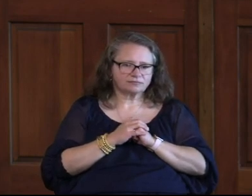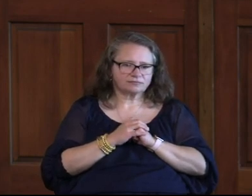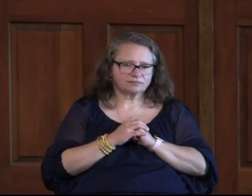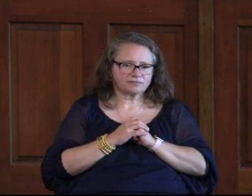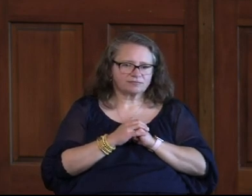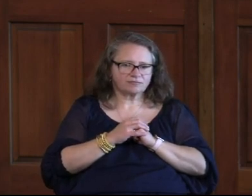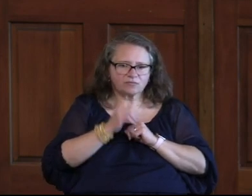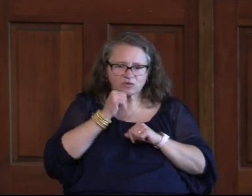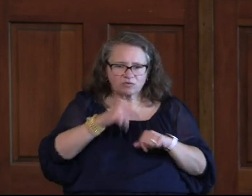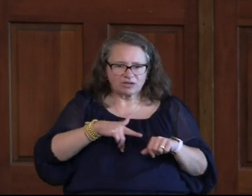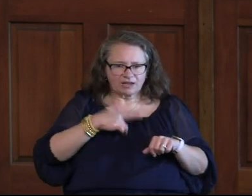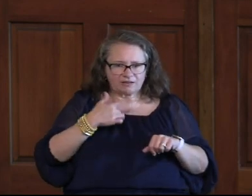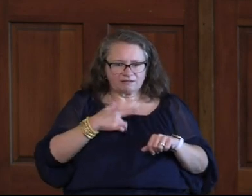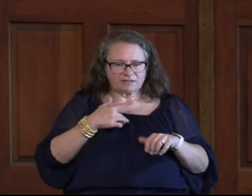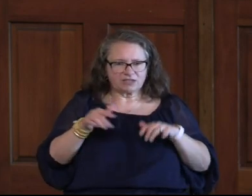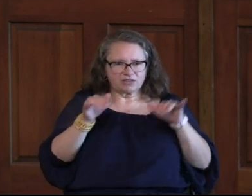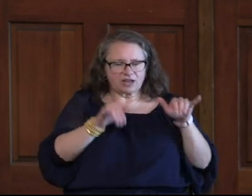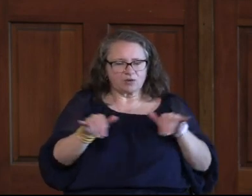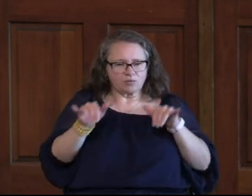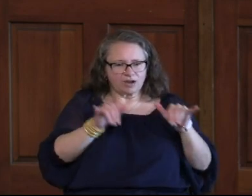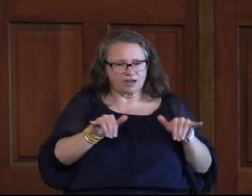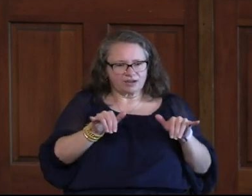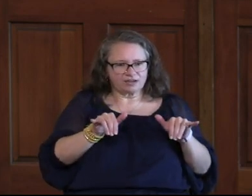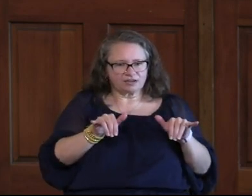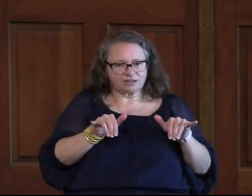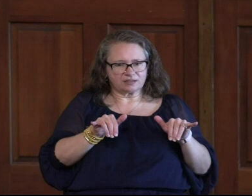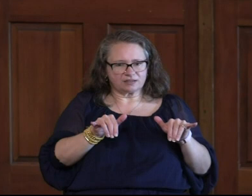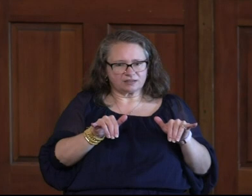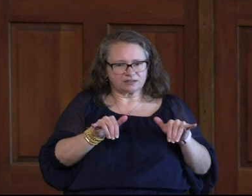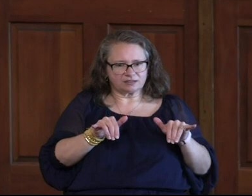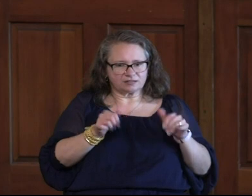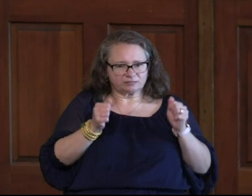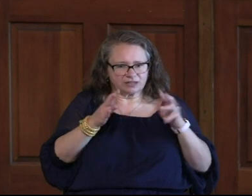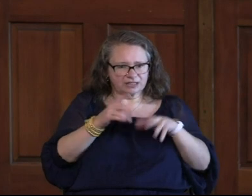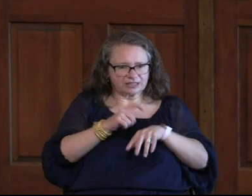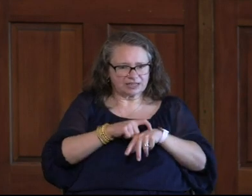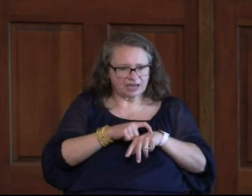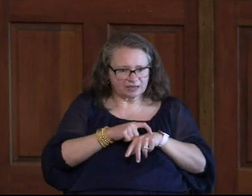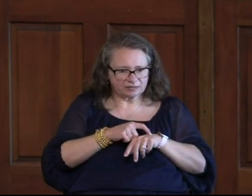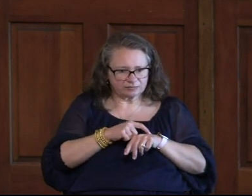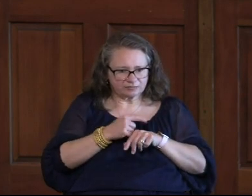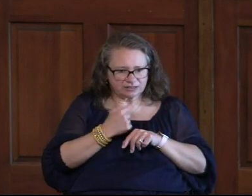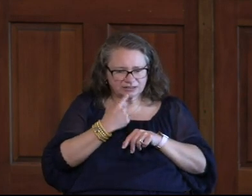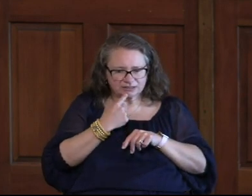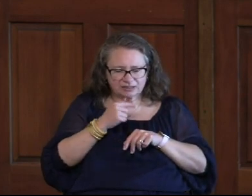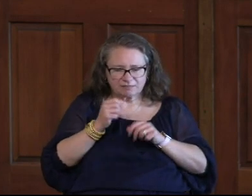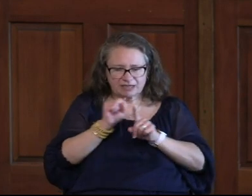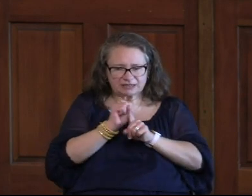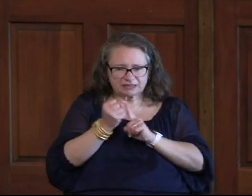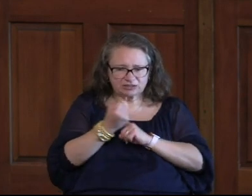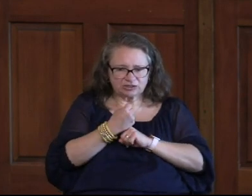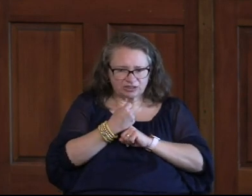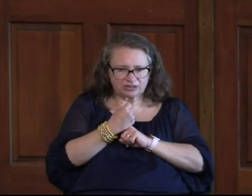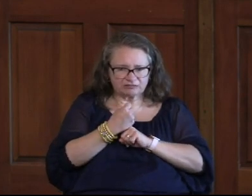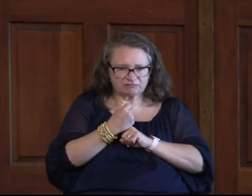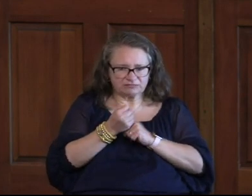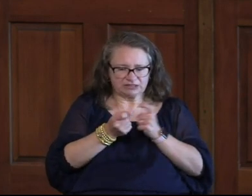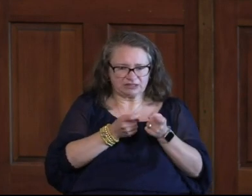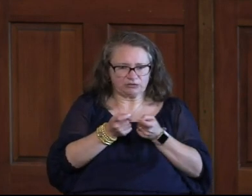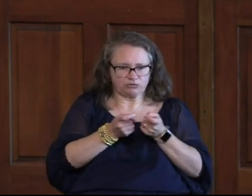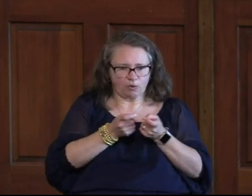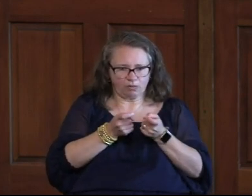Oftentimes We Don't Feel That Way Do We Oftentimes We Feel Like You Know My Situation Is Sovereign